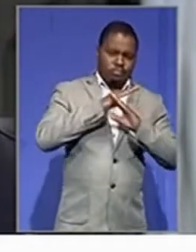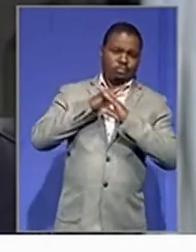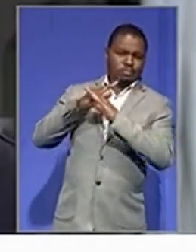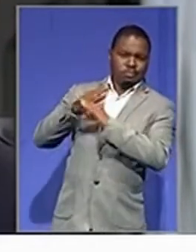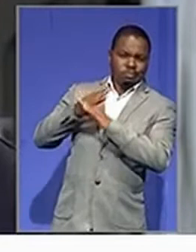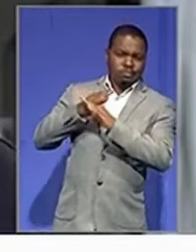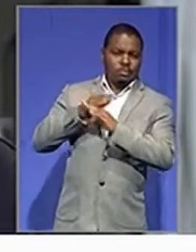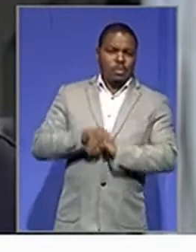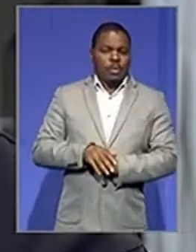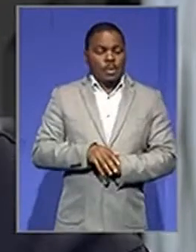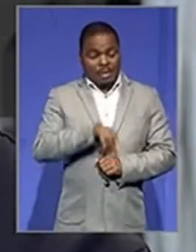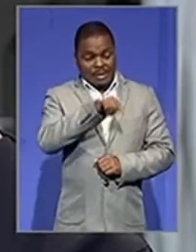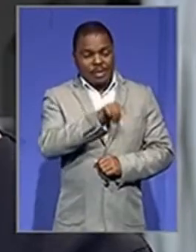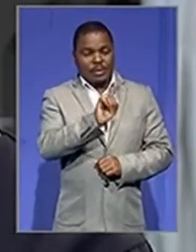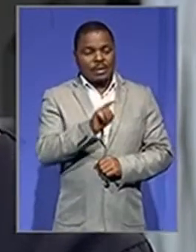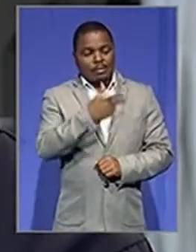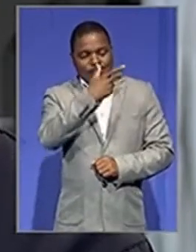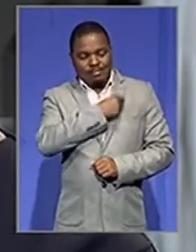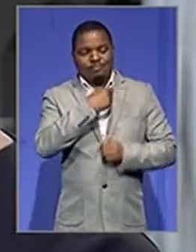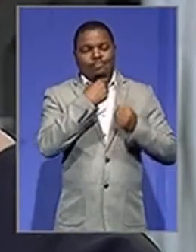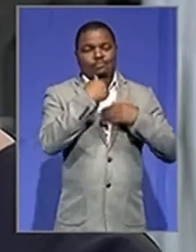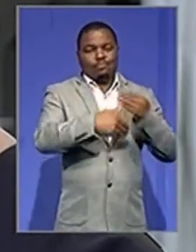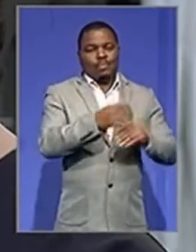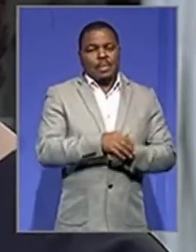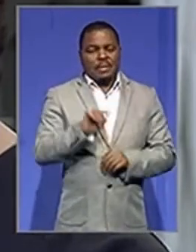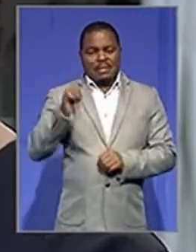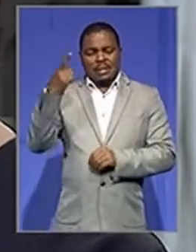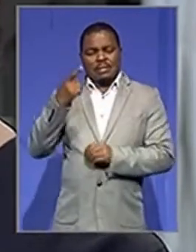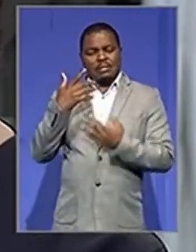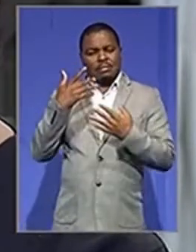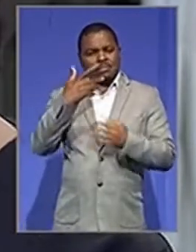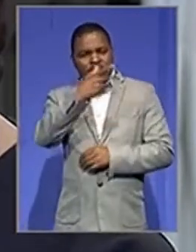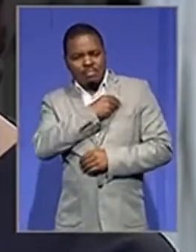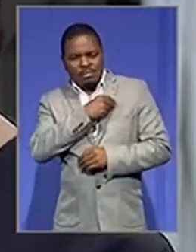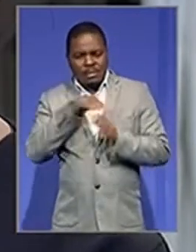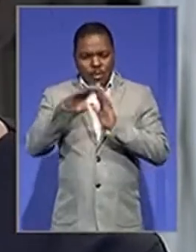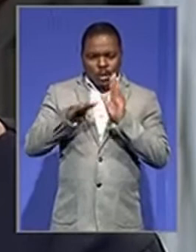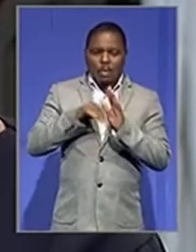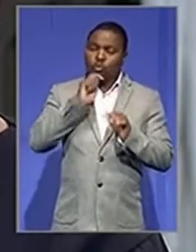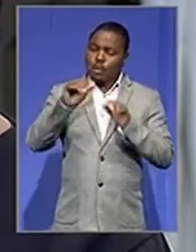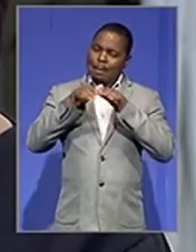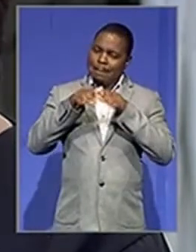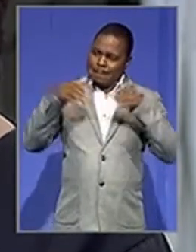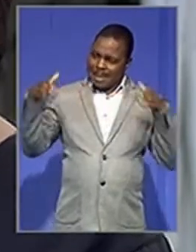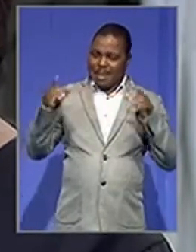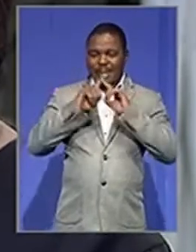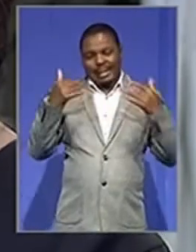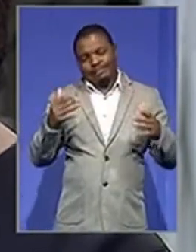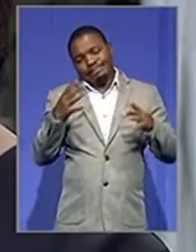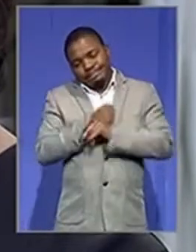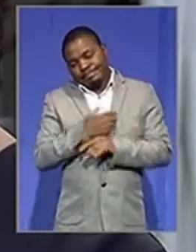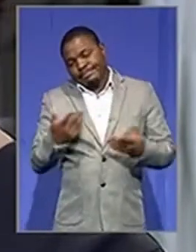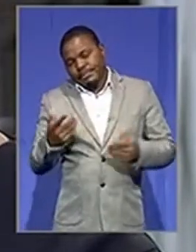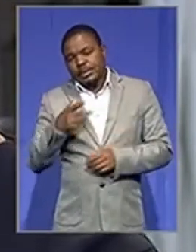You know, this is part of the vaccine rollout. The original vaccine rollout was supposed to be broader. But at this point in time, we don't have any